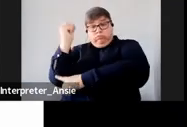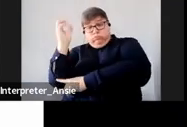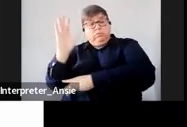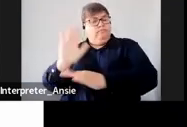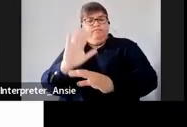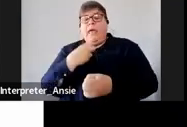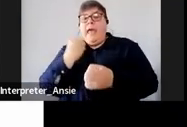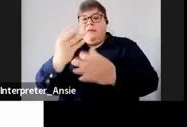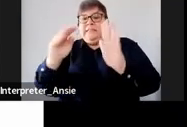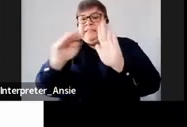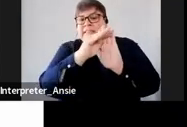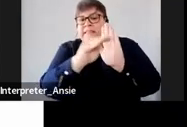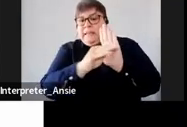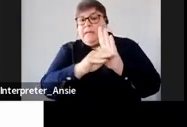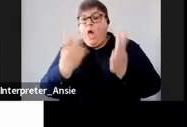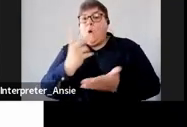report the estate